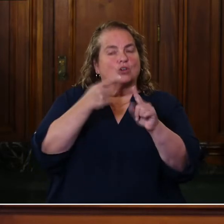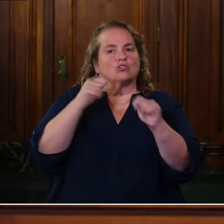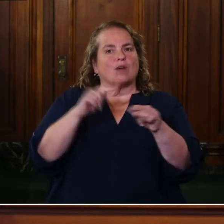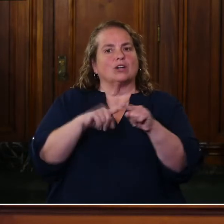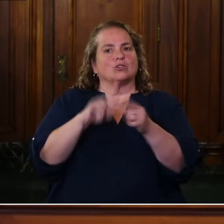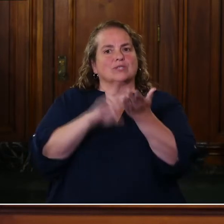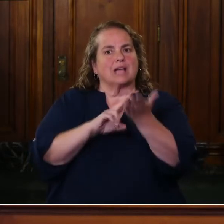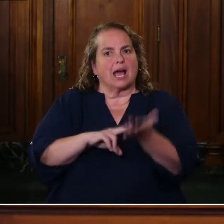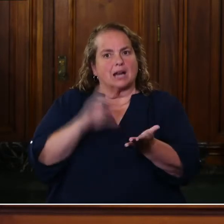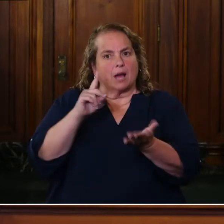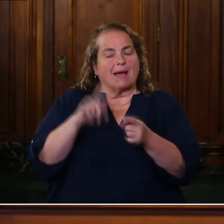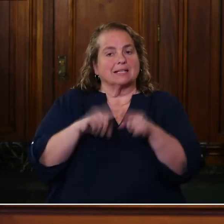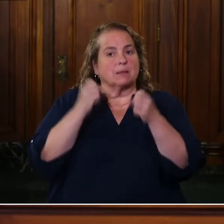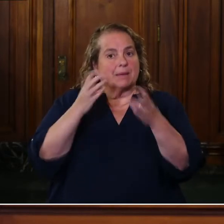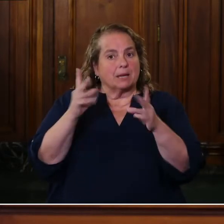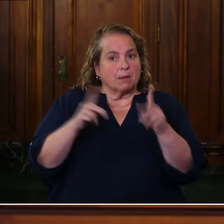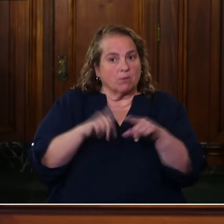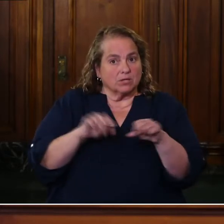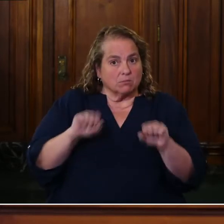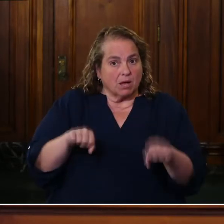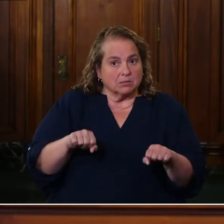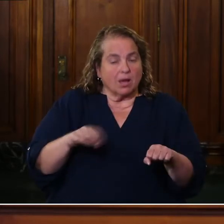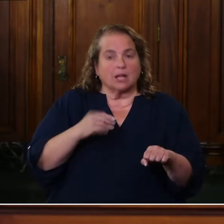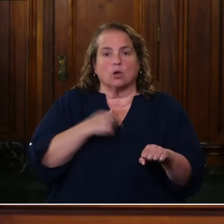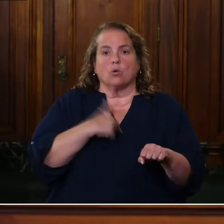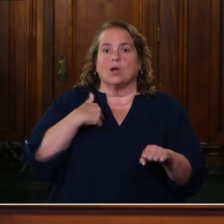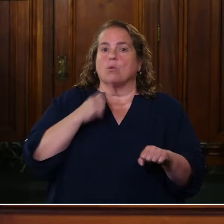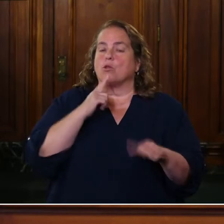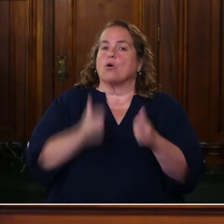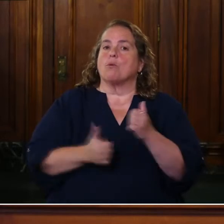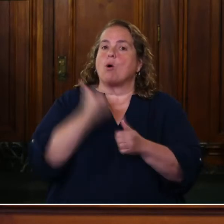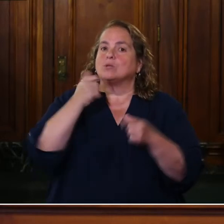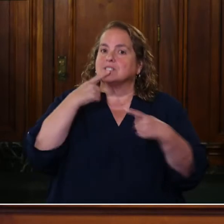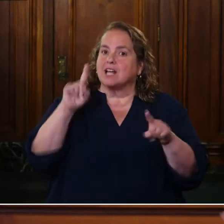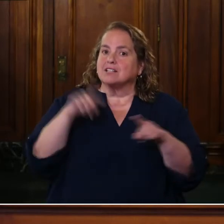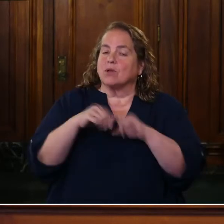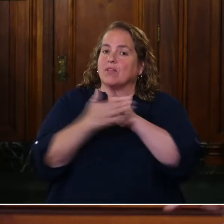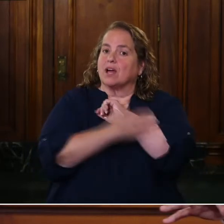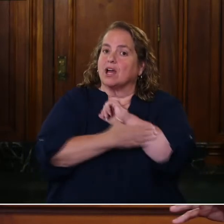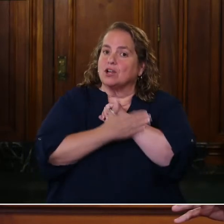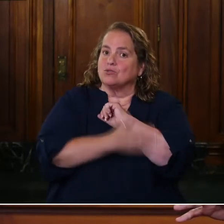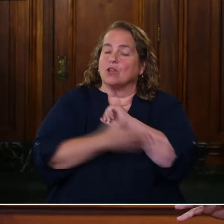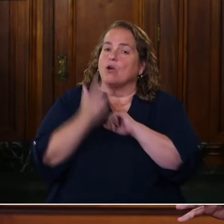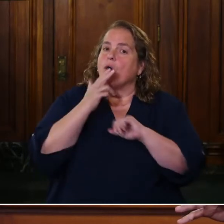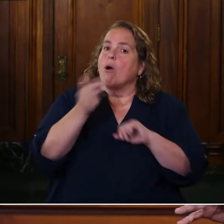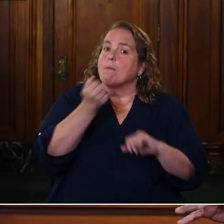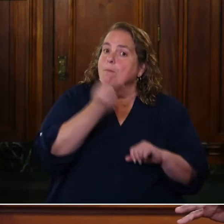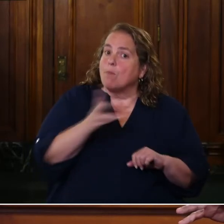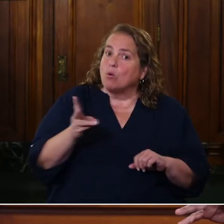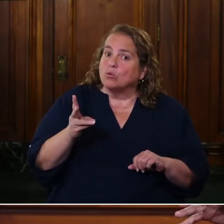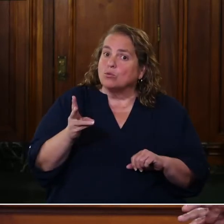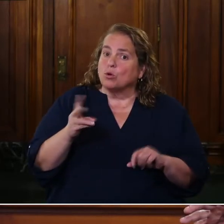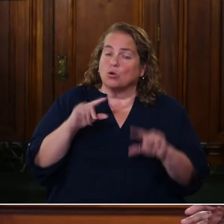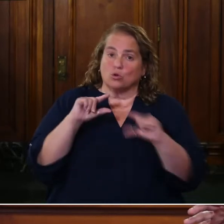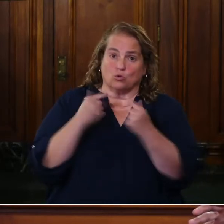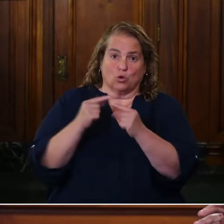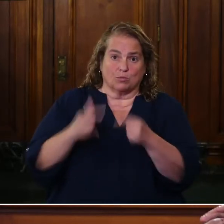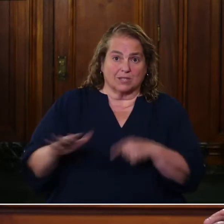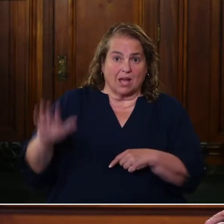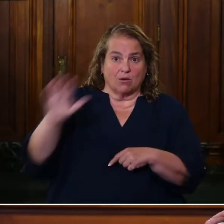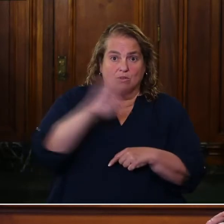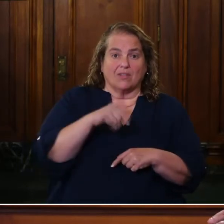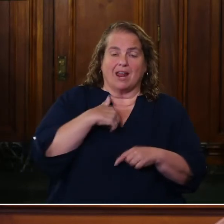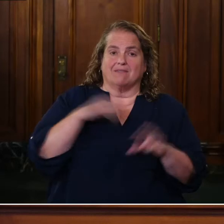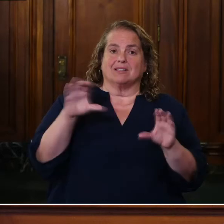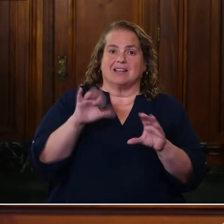up as many people as possible. And we were the most successful in the country. There are multiple groups out there that have